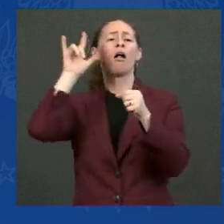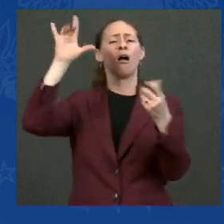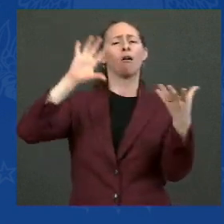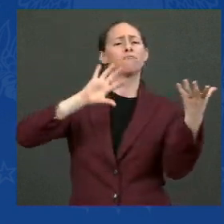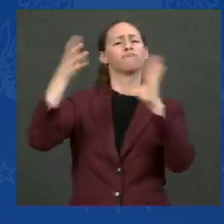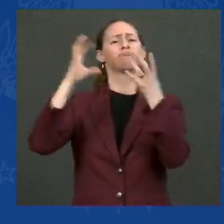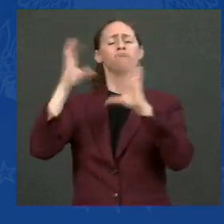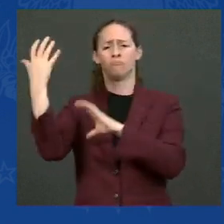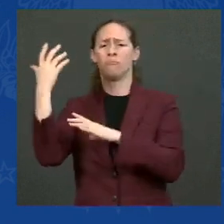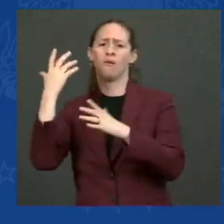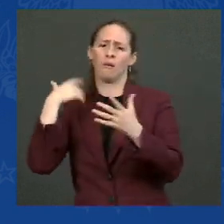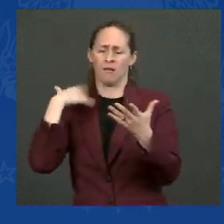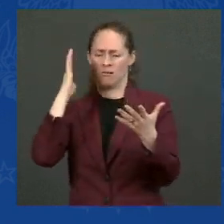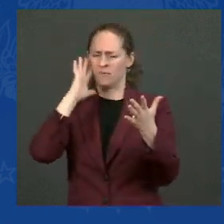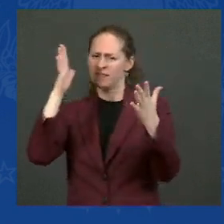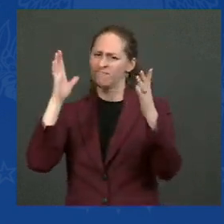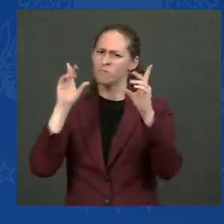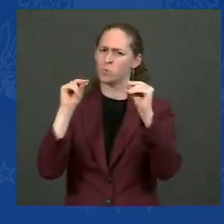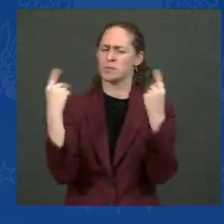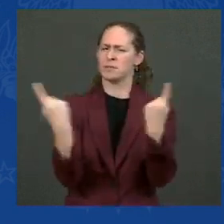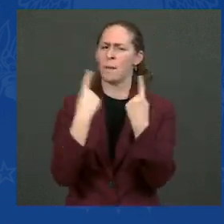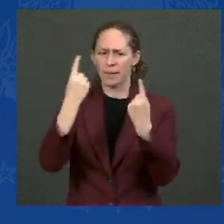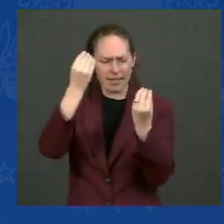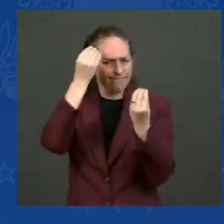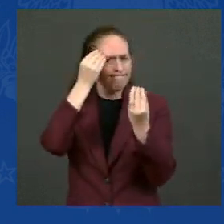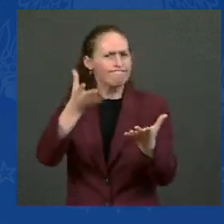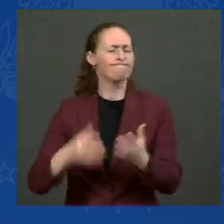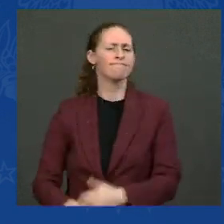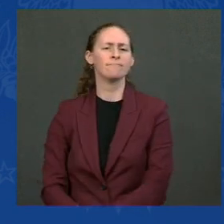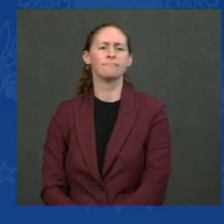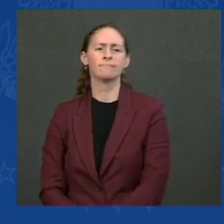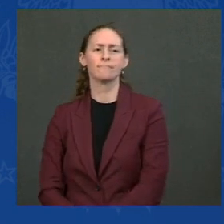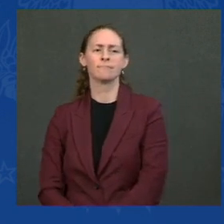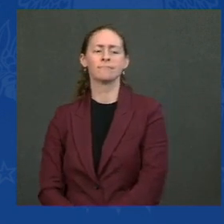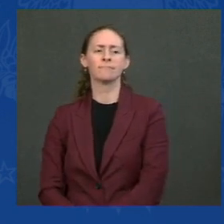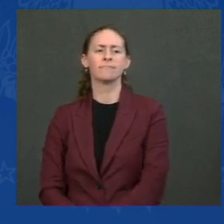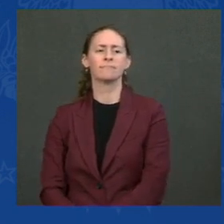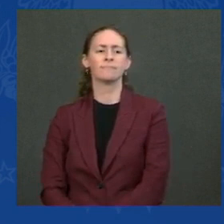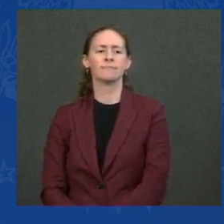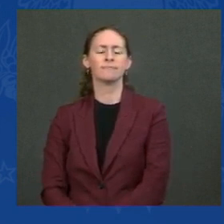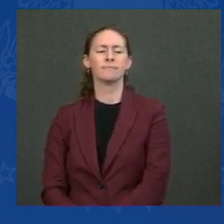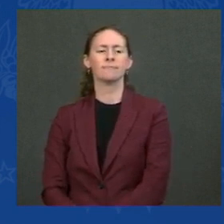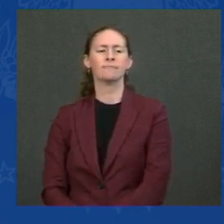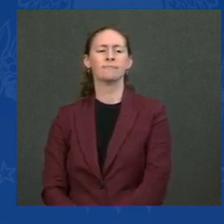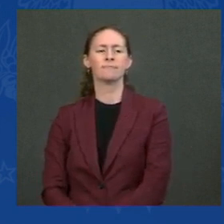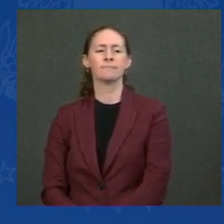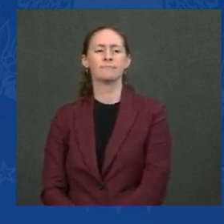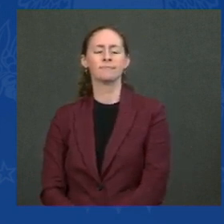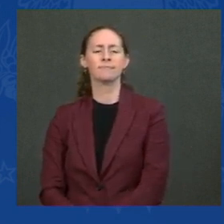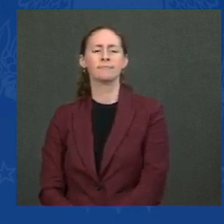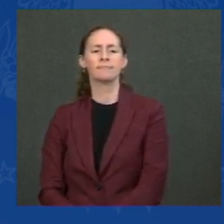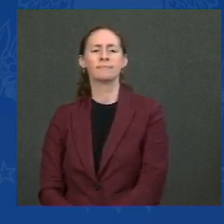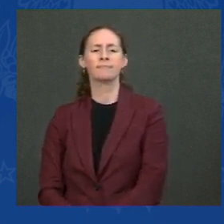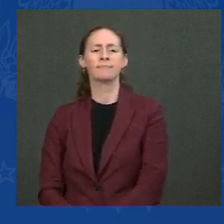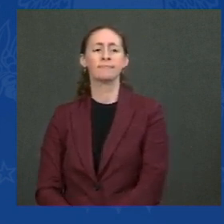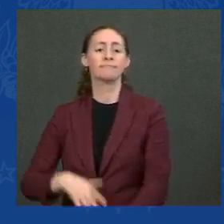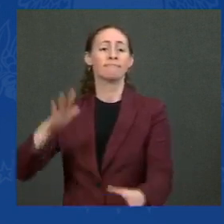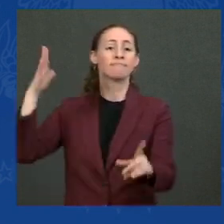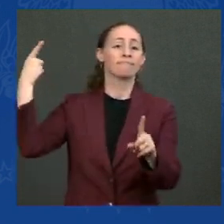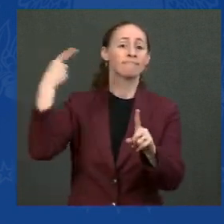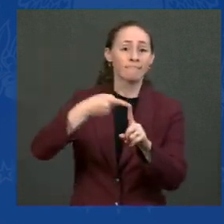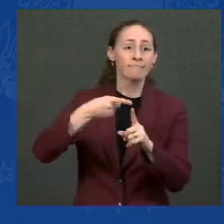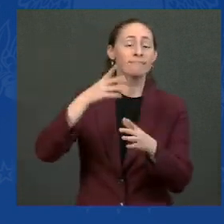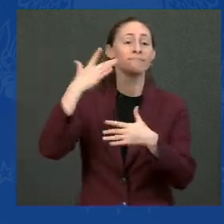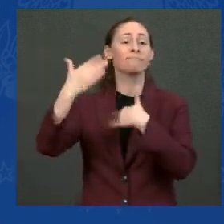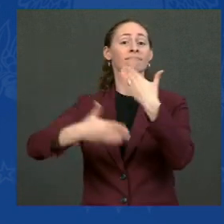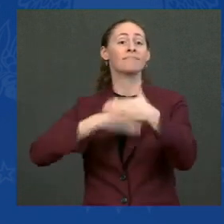In the last days of their implementation, they cut the remaining number of employees left to get vaccinated in half. They went from